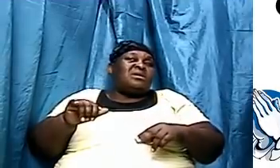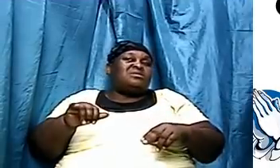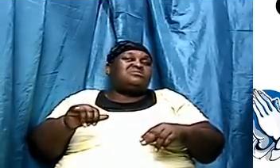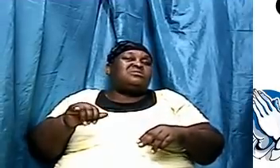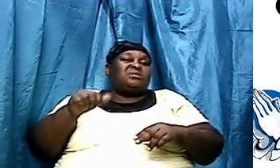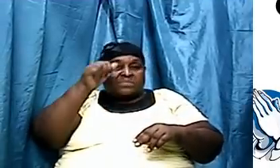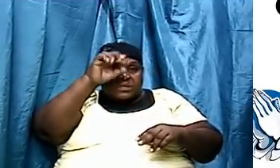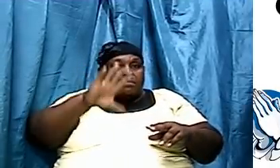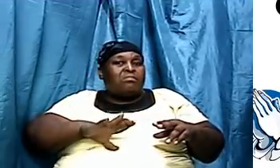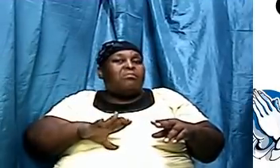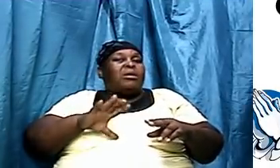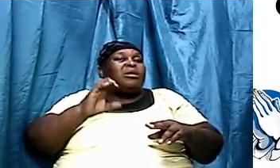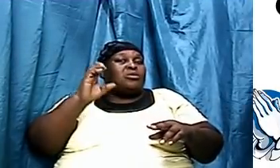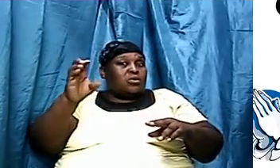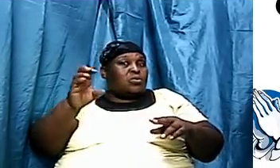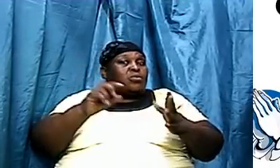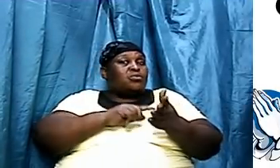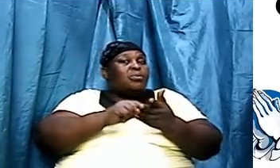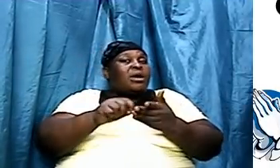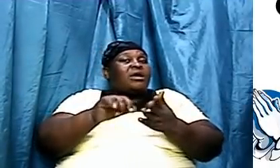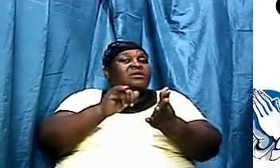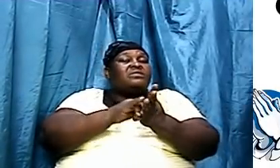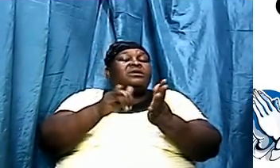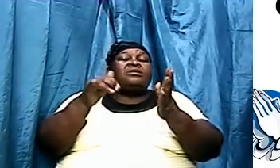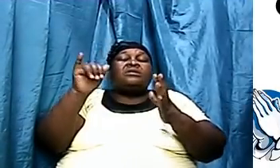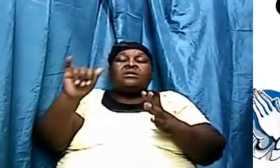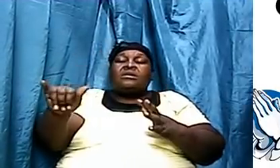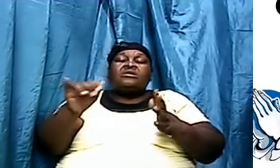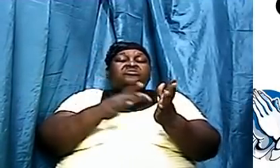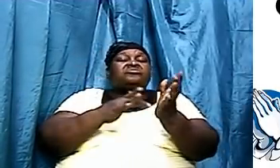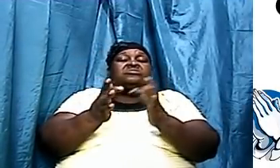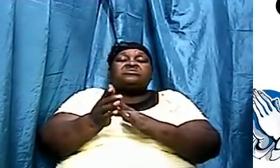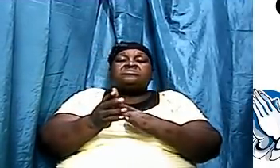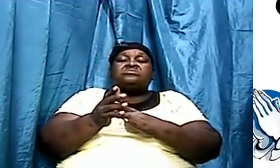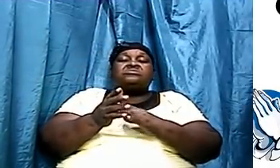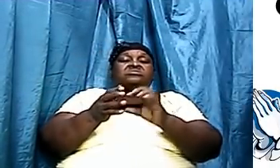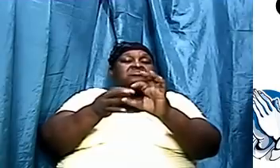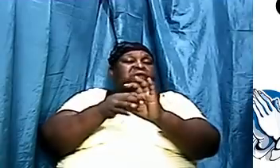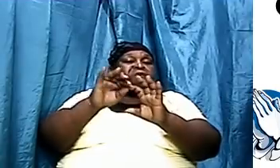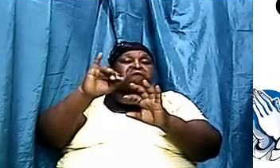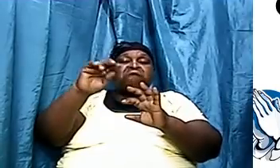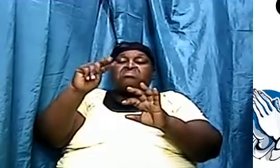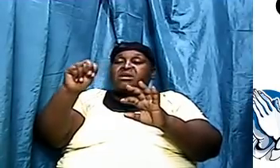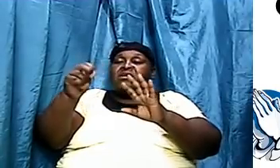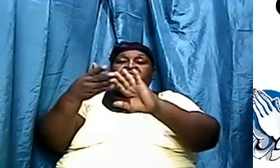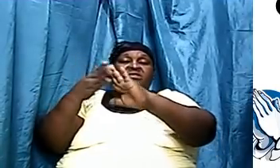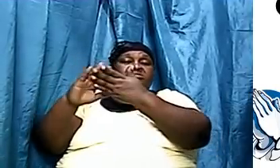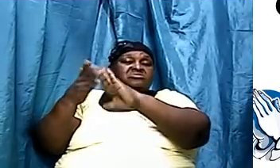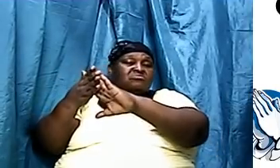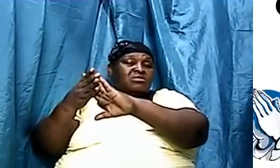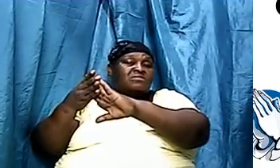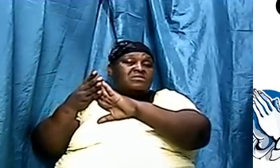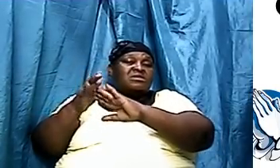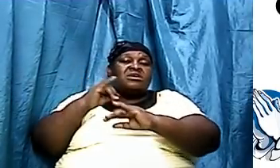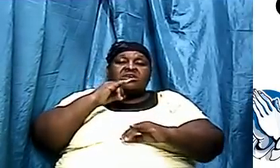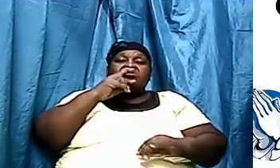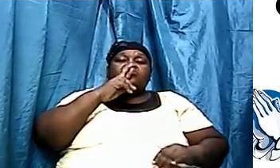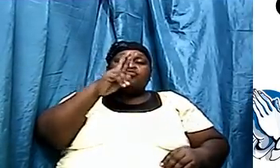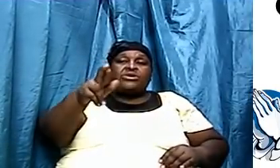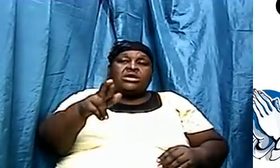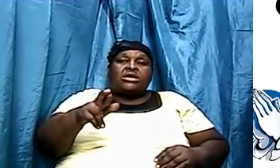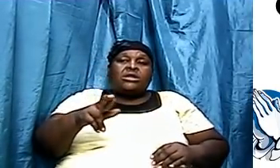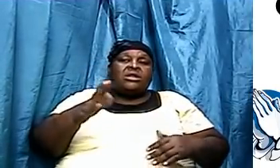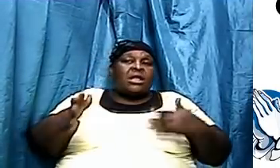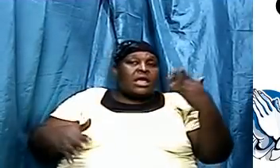that Jesus of Nazareth existed. If you check the complete writings of Josephus, he will tell you about Jewish history. And I'm